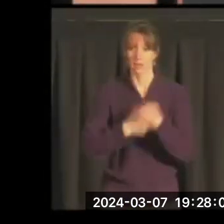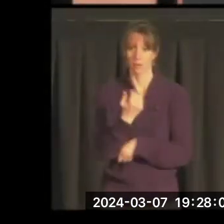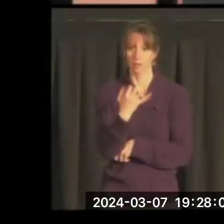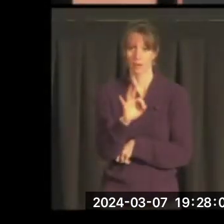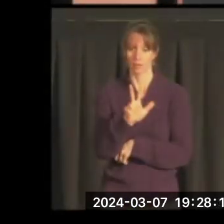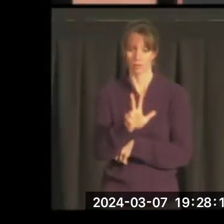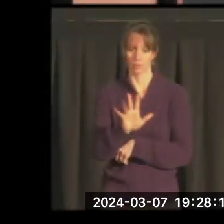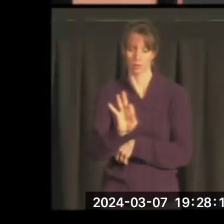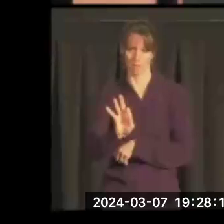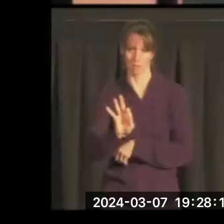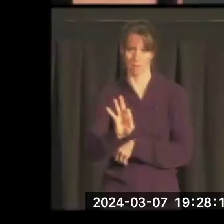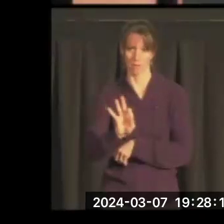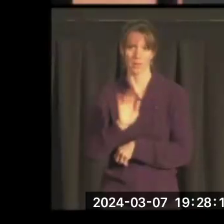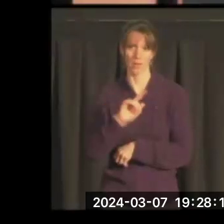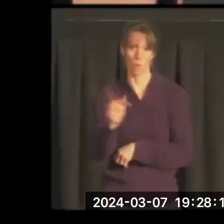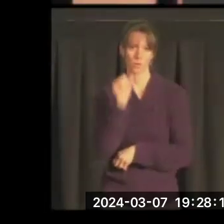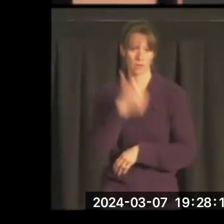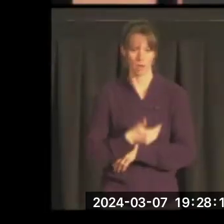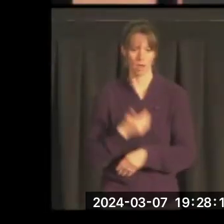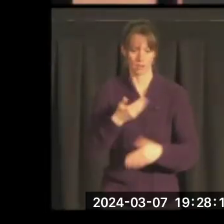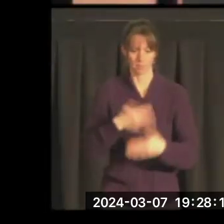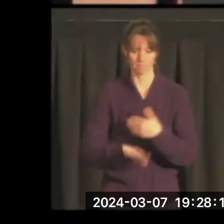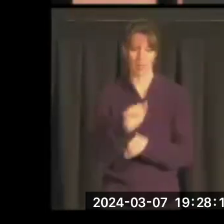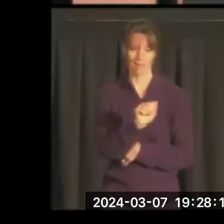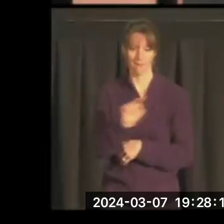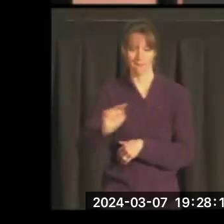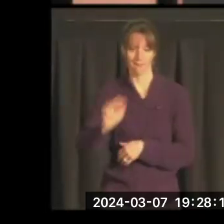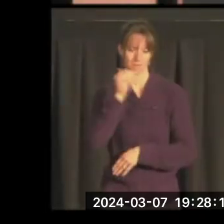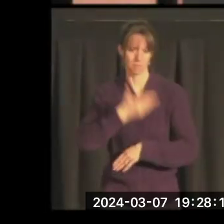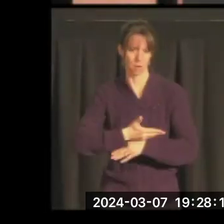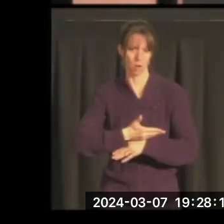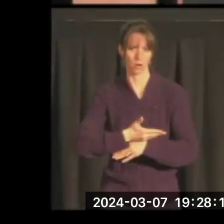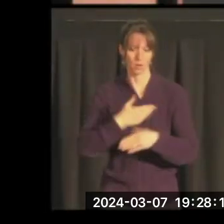1939, their only daughter, Anne, is born. Born here in Missoula.